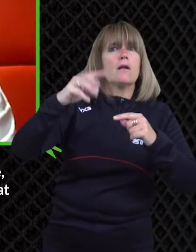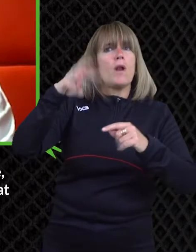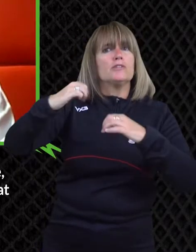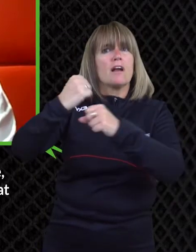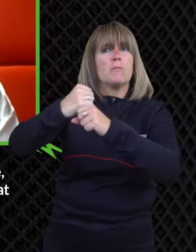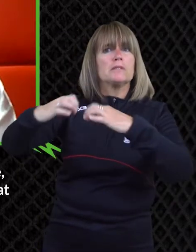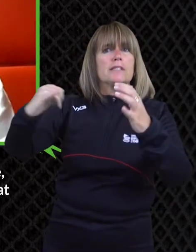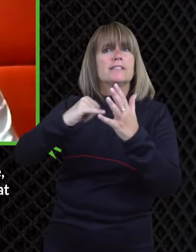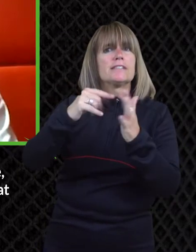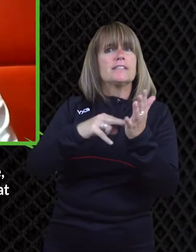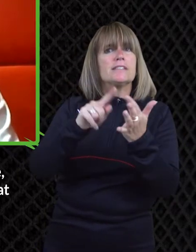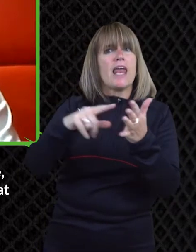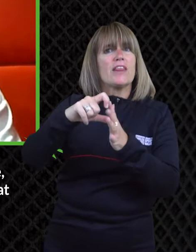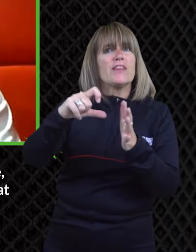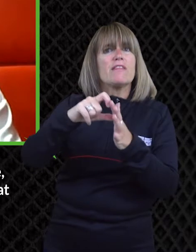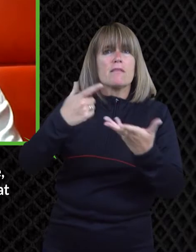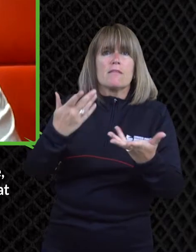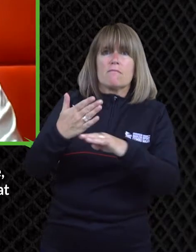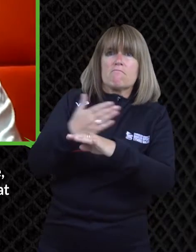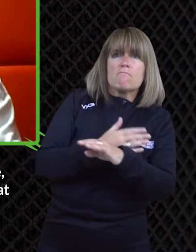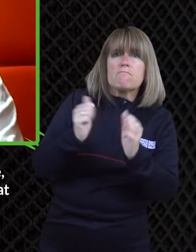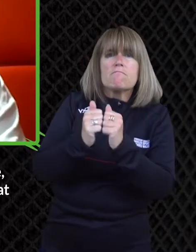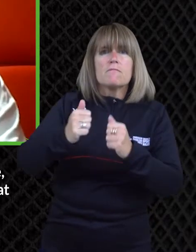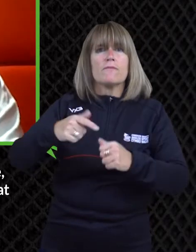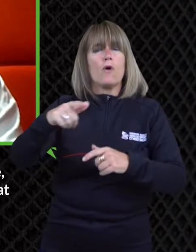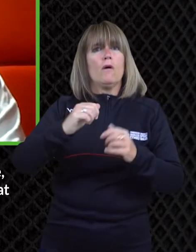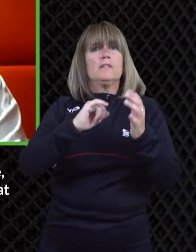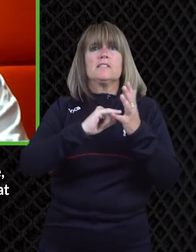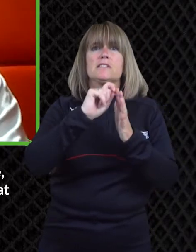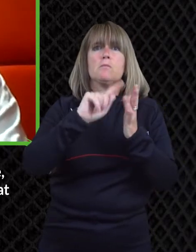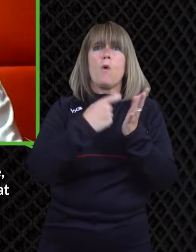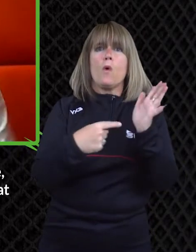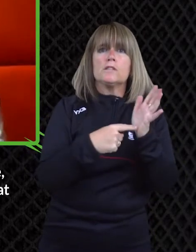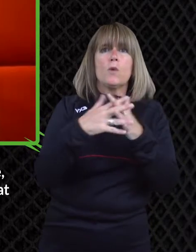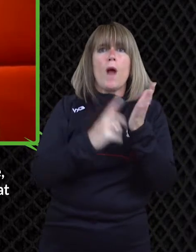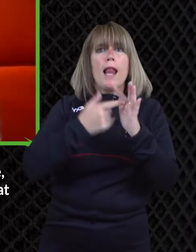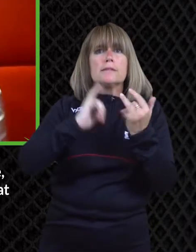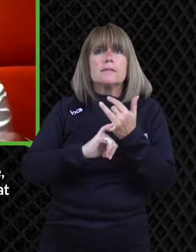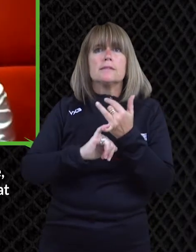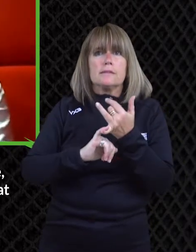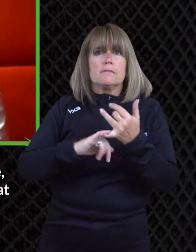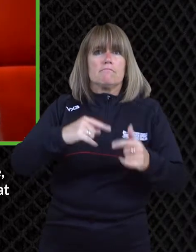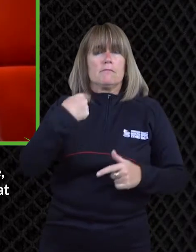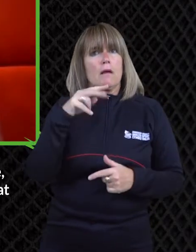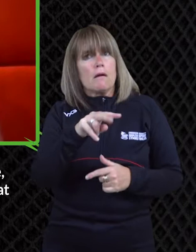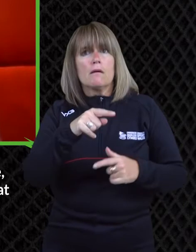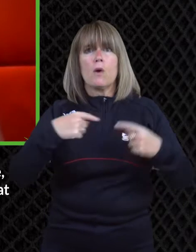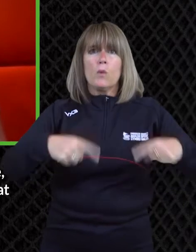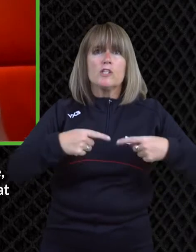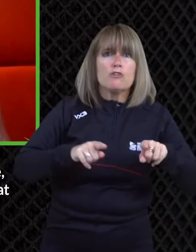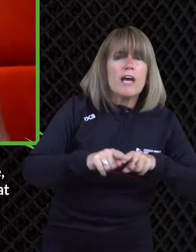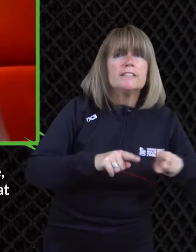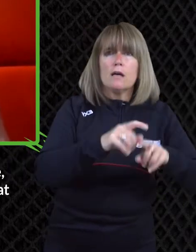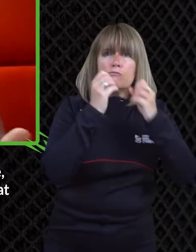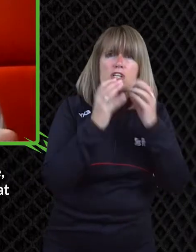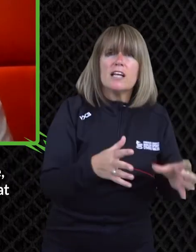hero of mine and she's doing she's probably the most prominent voice in in in sport not just disabled sporting i know that she was